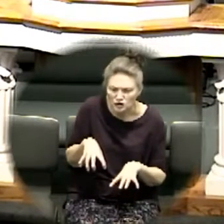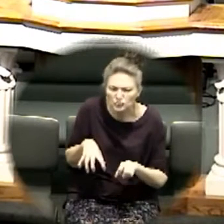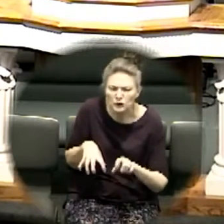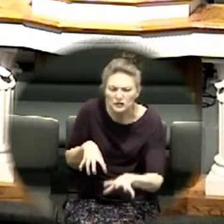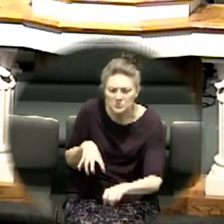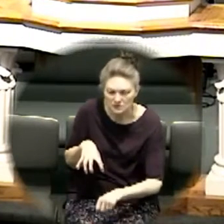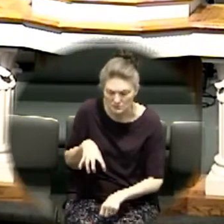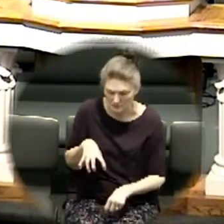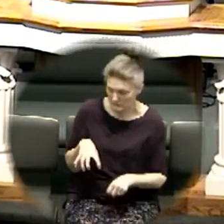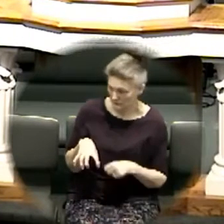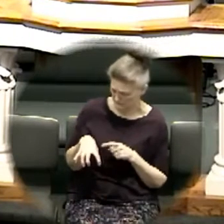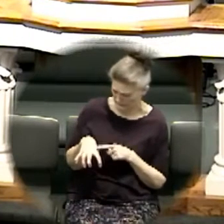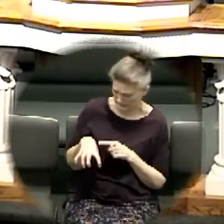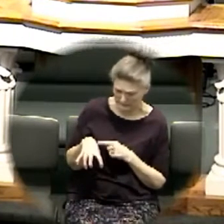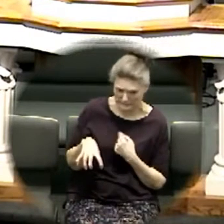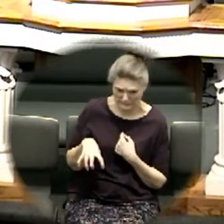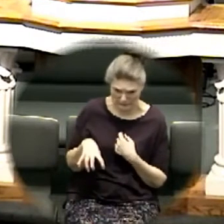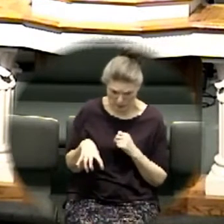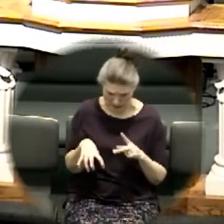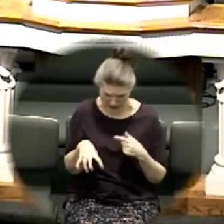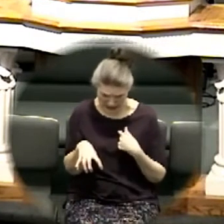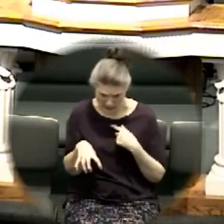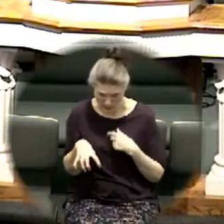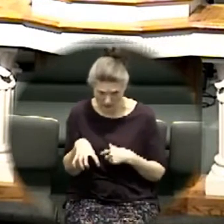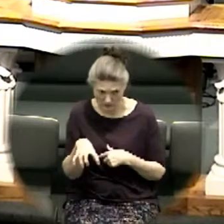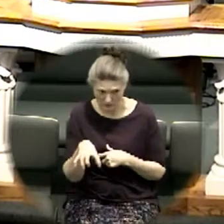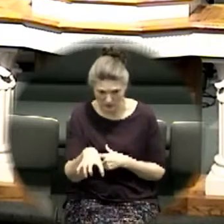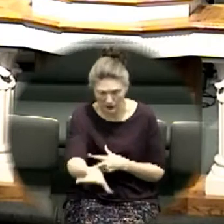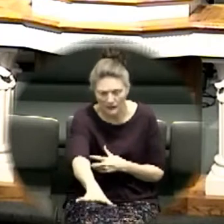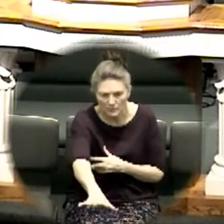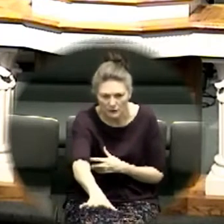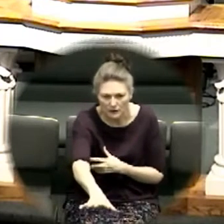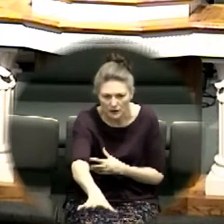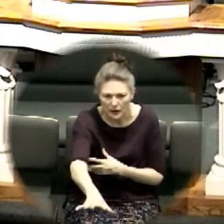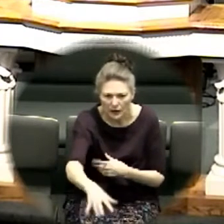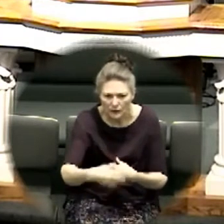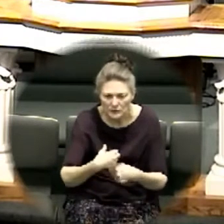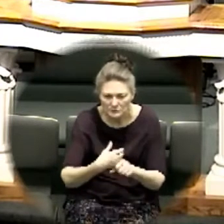the guy said well all right he stretched forth his hand he took a step